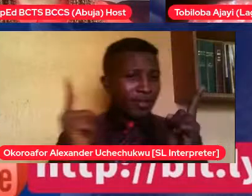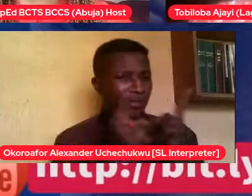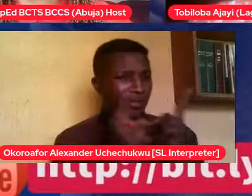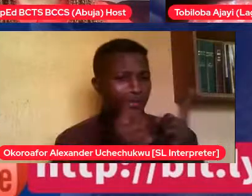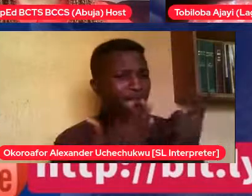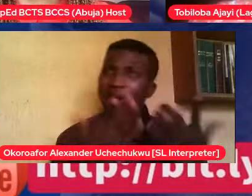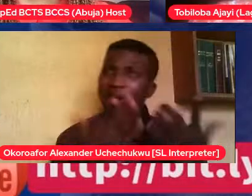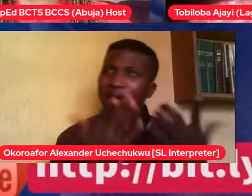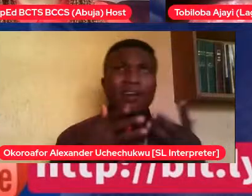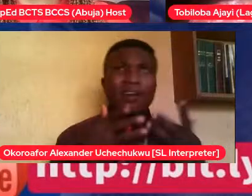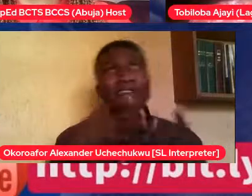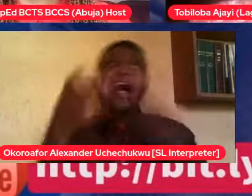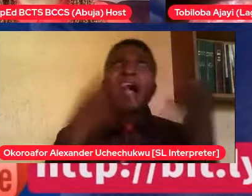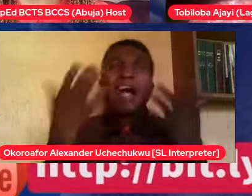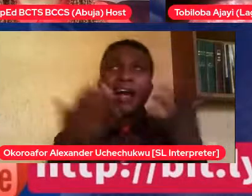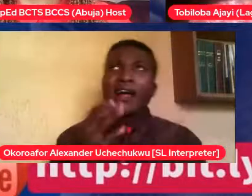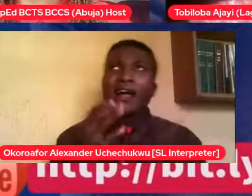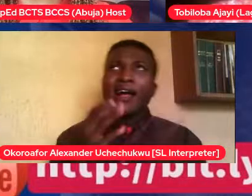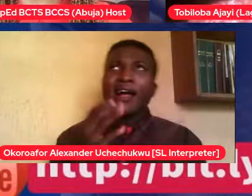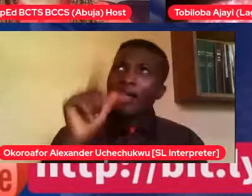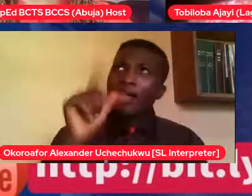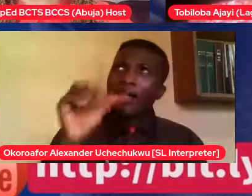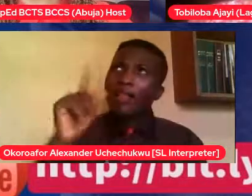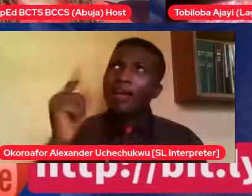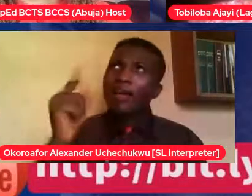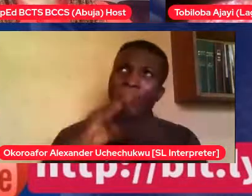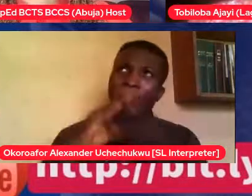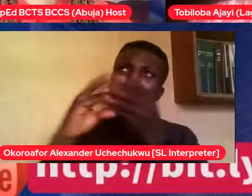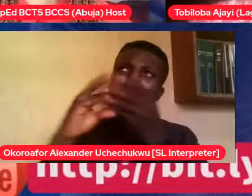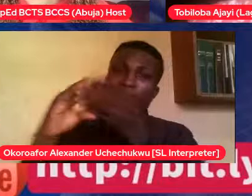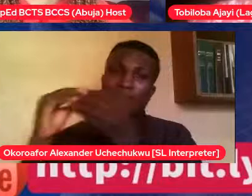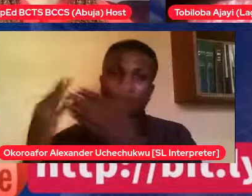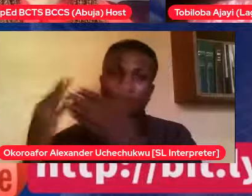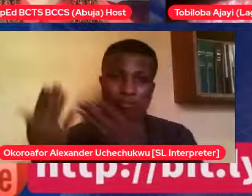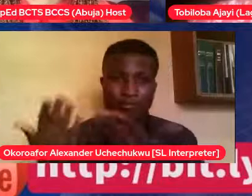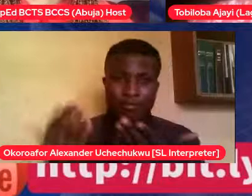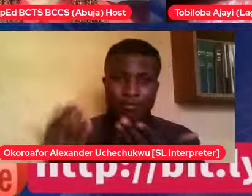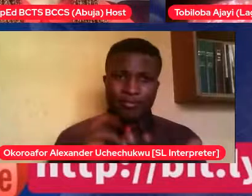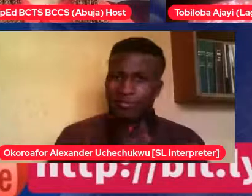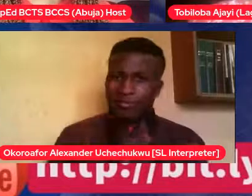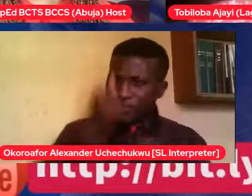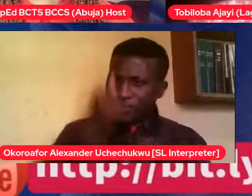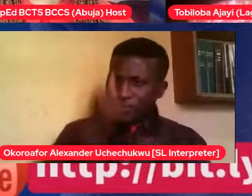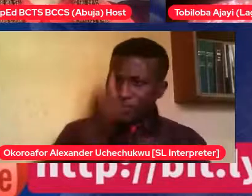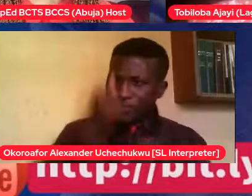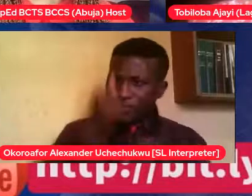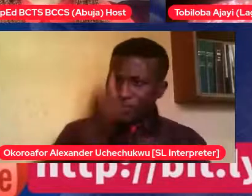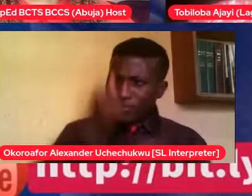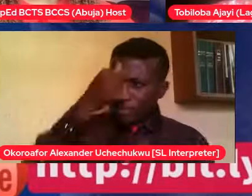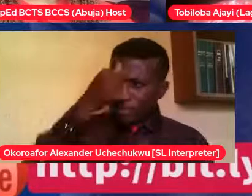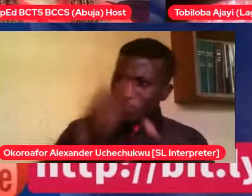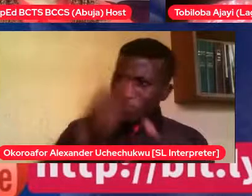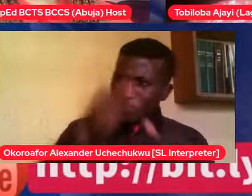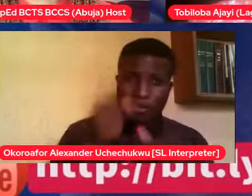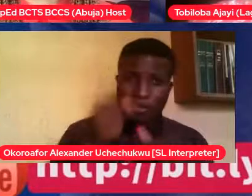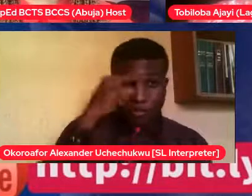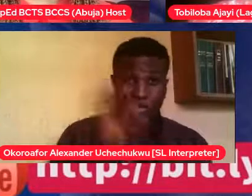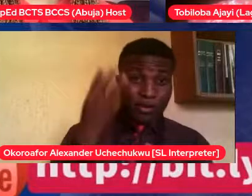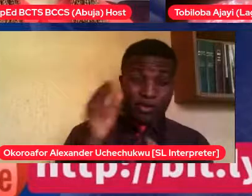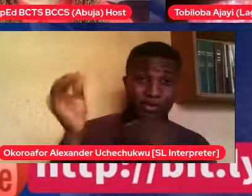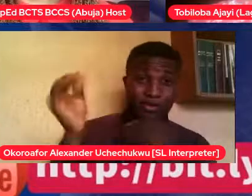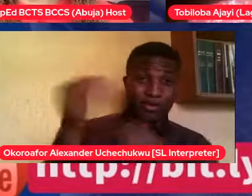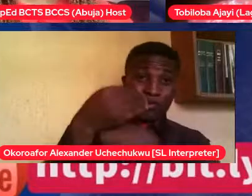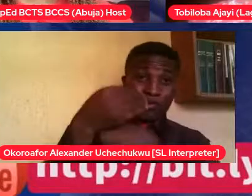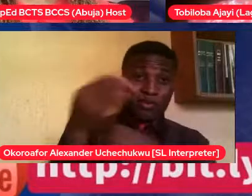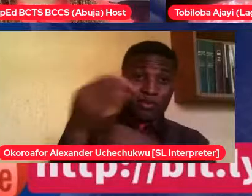I remember because I was at the orphanage then. I was serving with MTN. So I was closing pretty early. So I began to say hello. And the boy